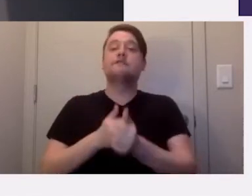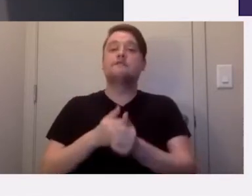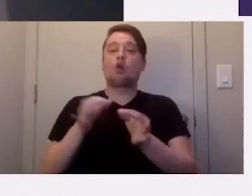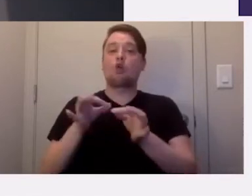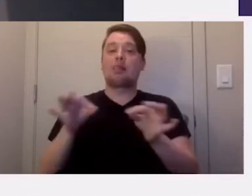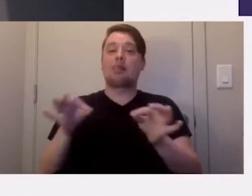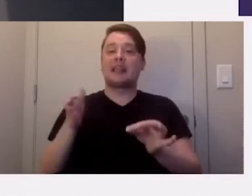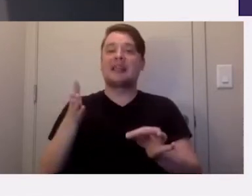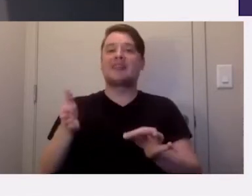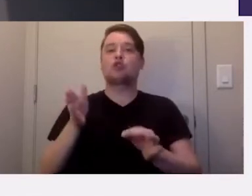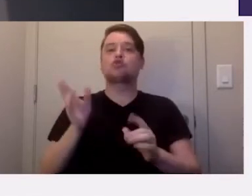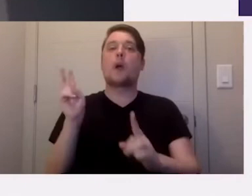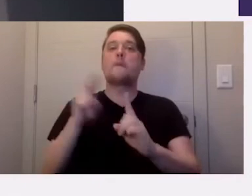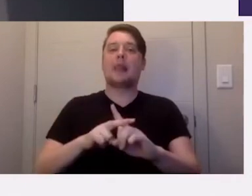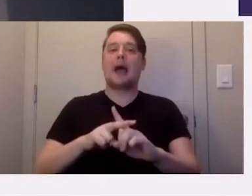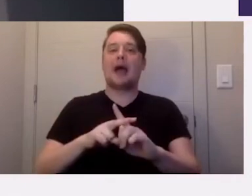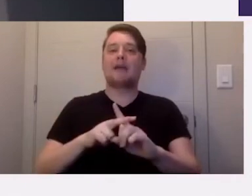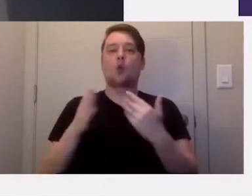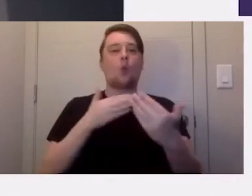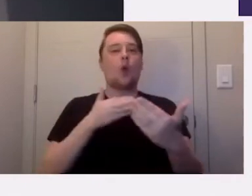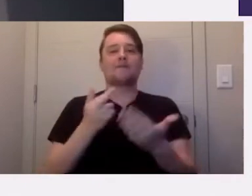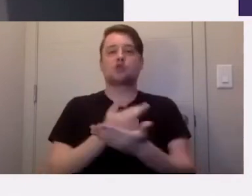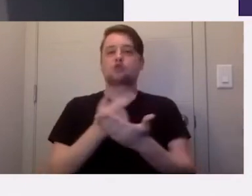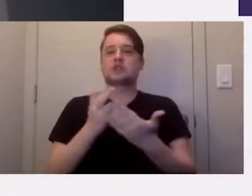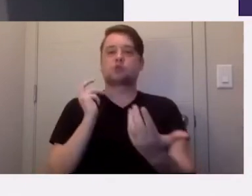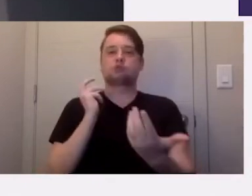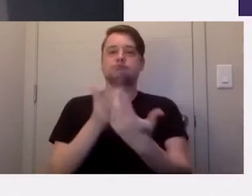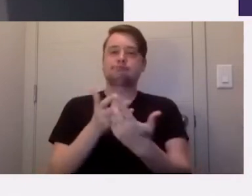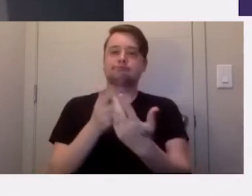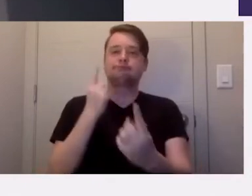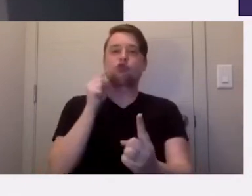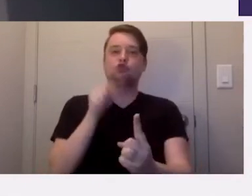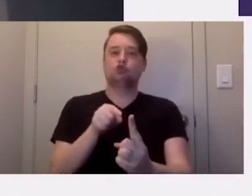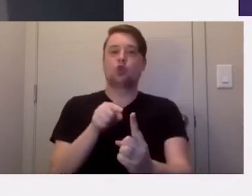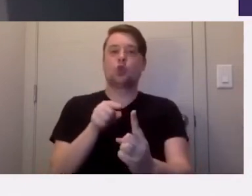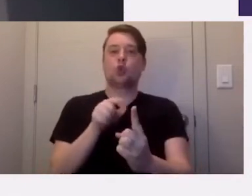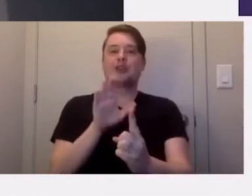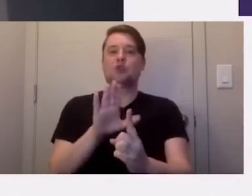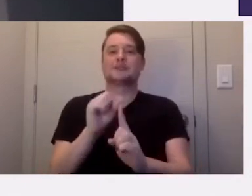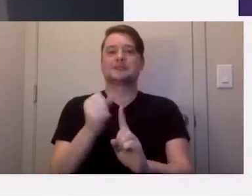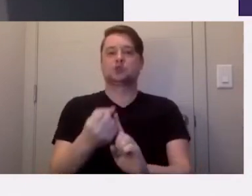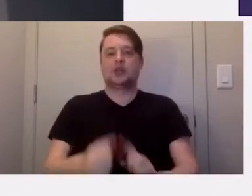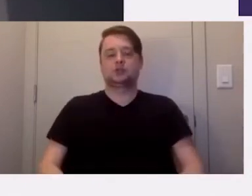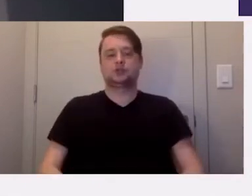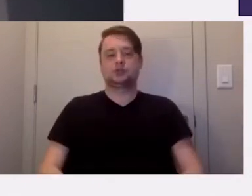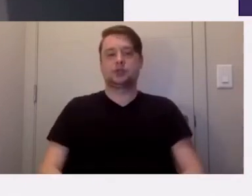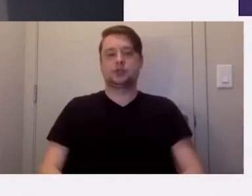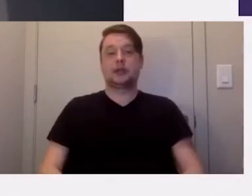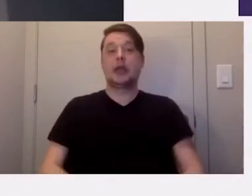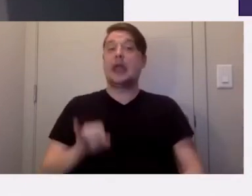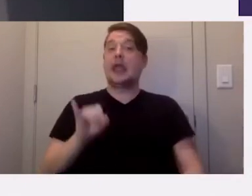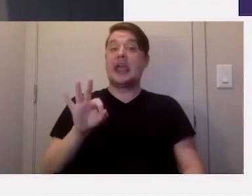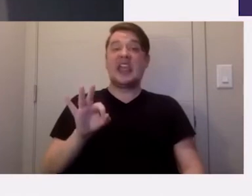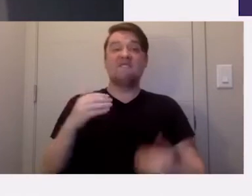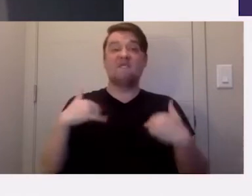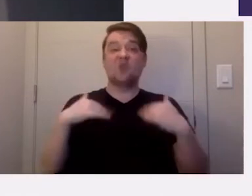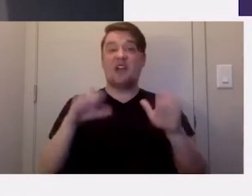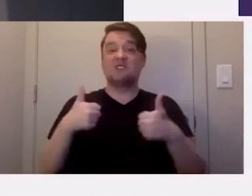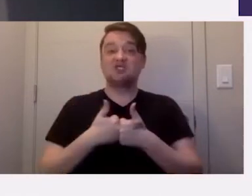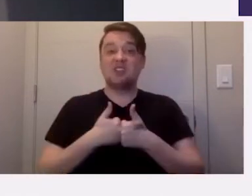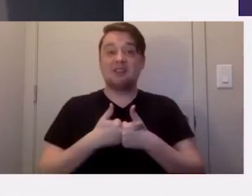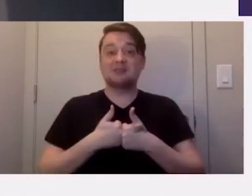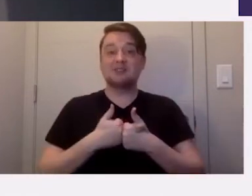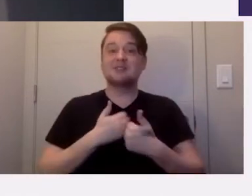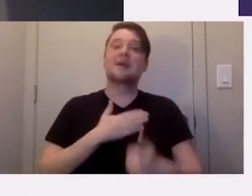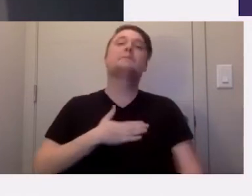that to apply for whatever resource makes most sense, given your situation. And if you have challenges with that,